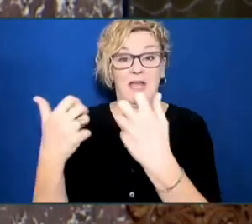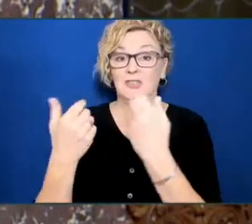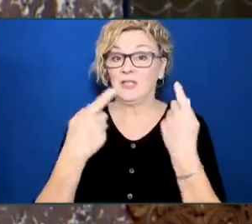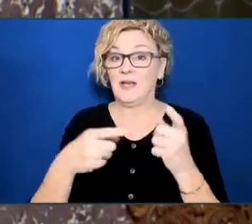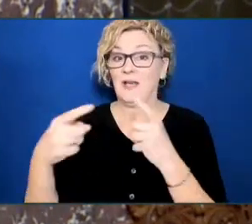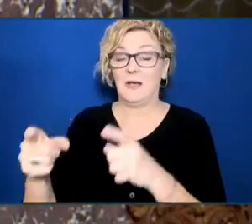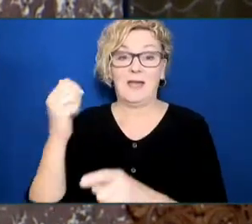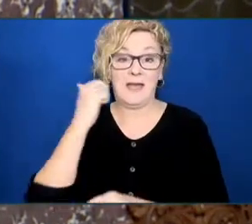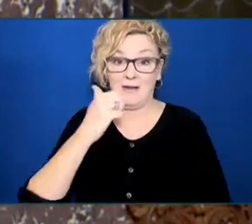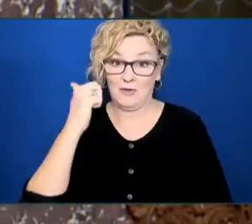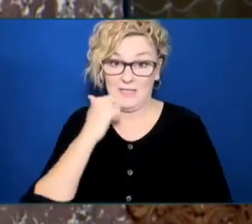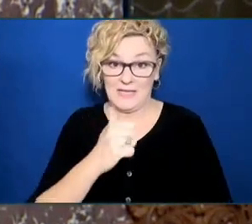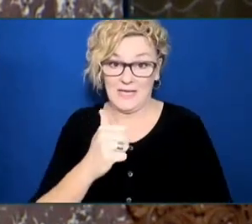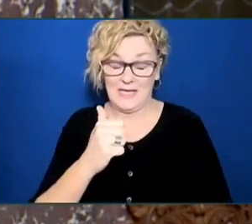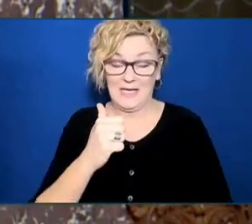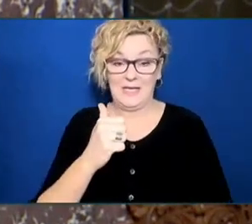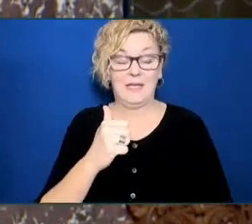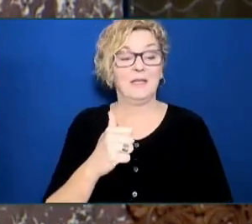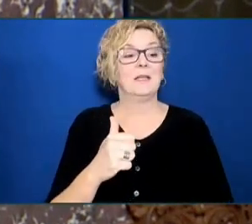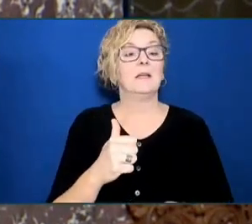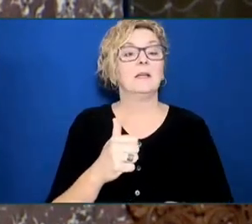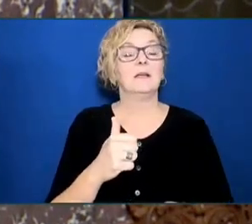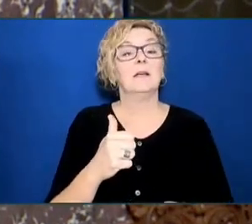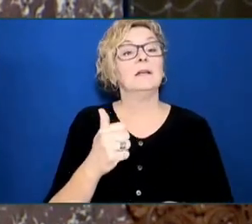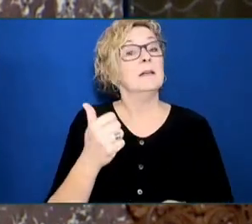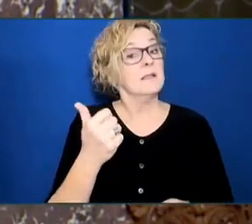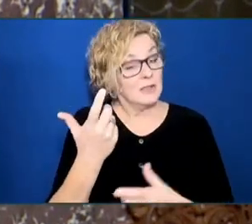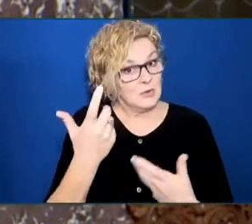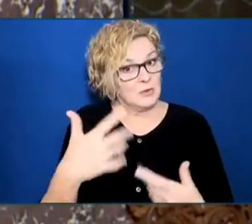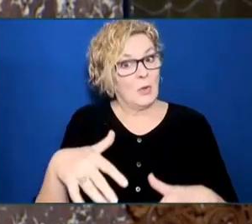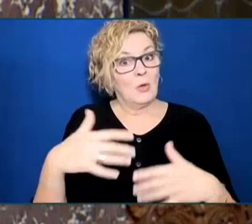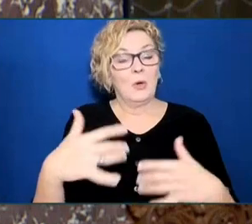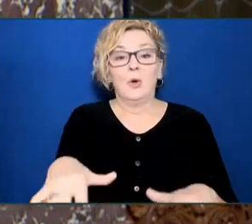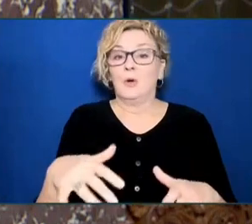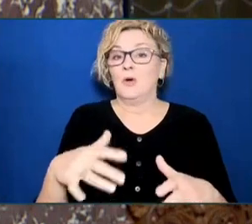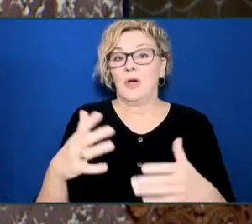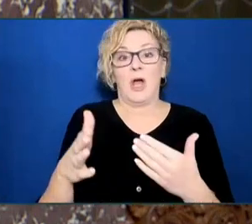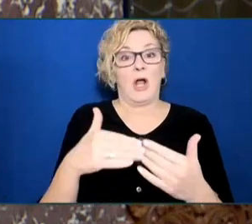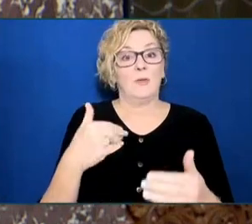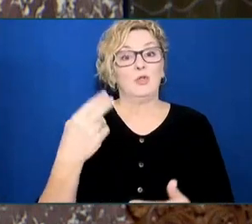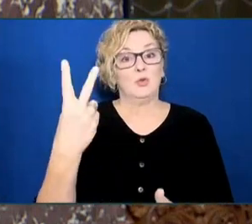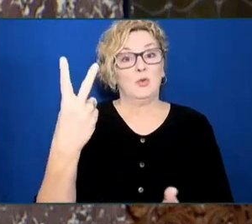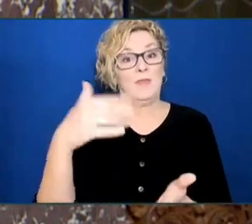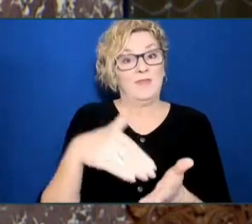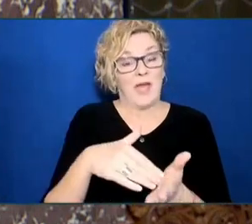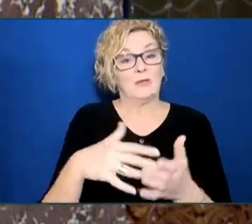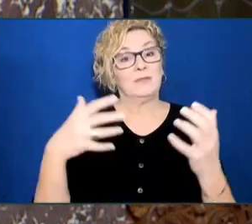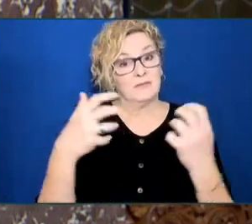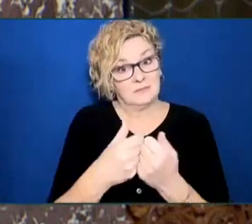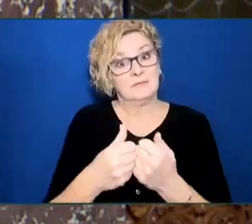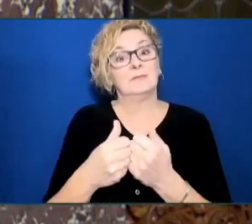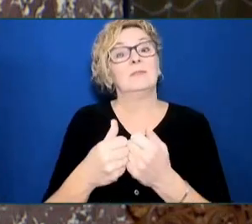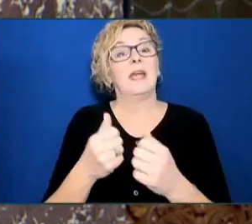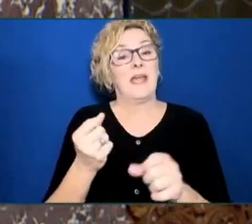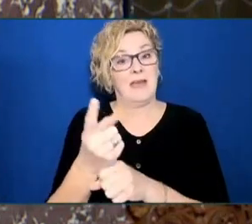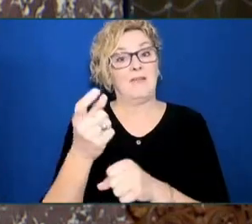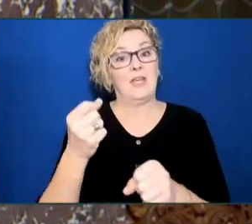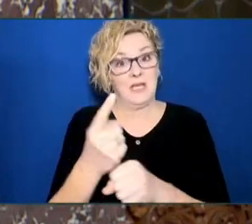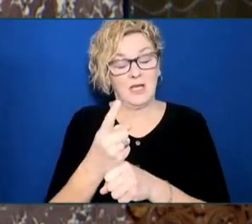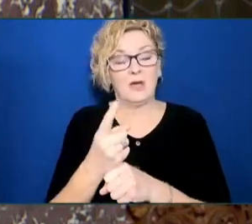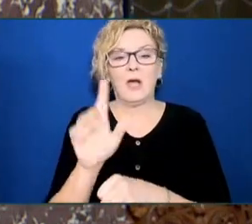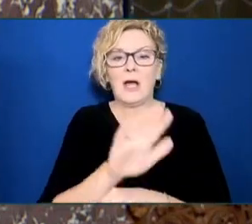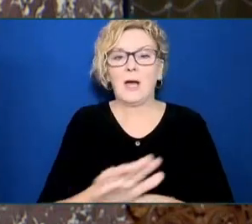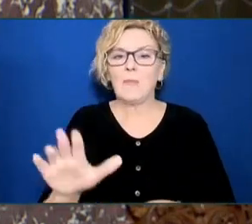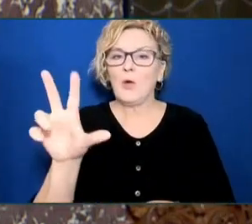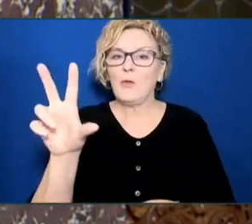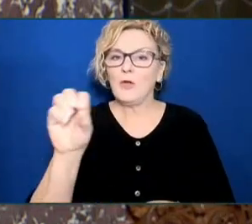many single operator accidents. However, within those nearly 2,000 bicycle vehicle collisions every year, roughly 30% result in